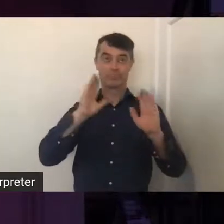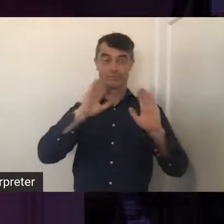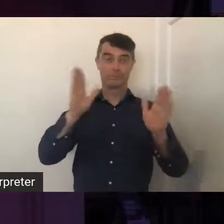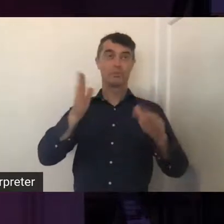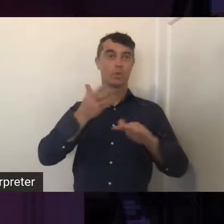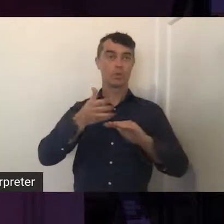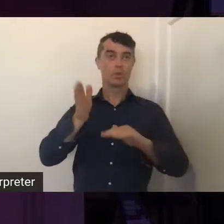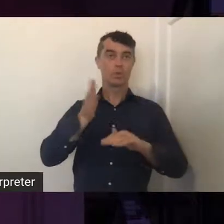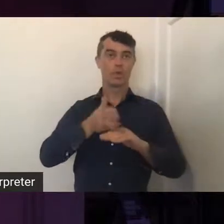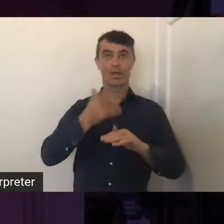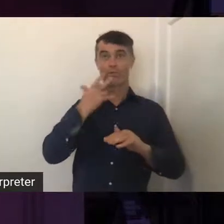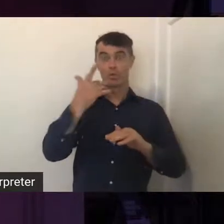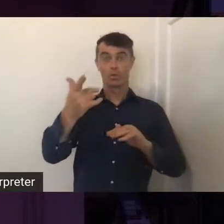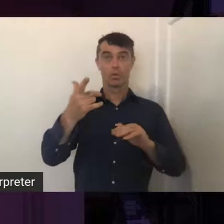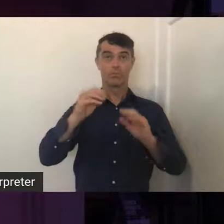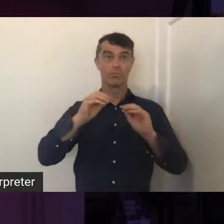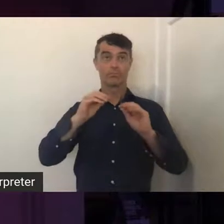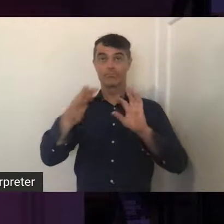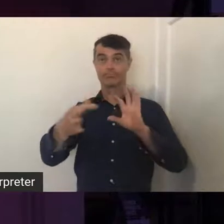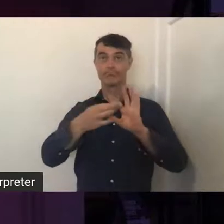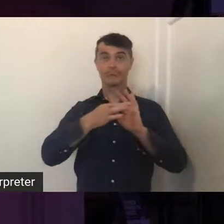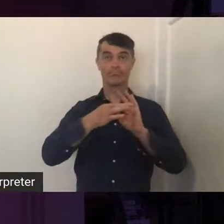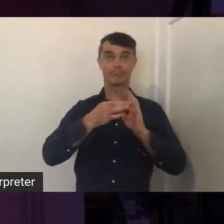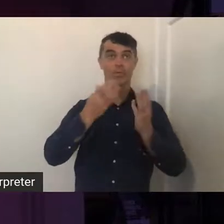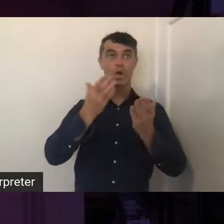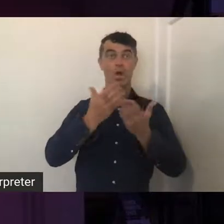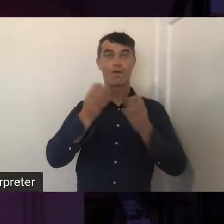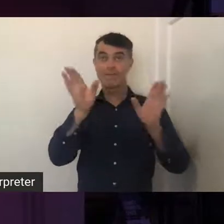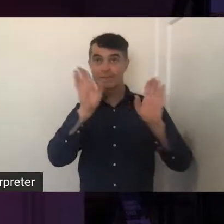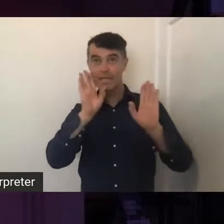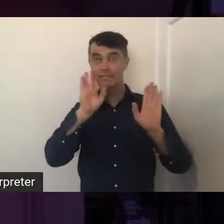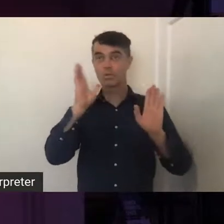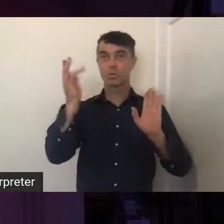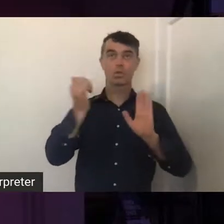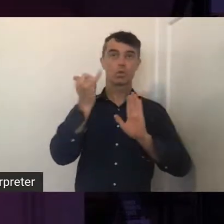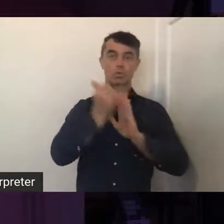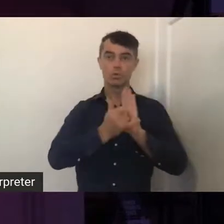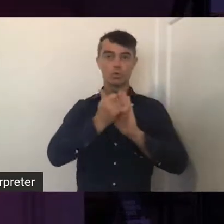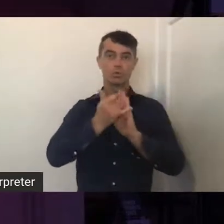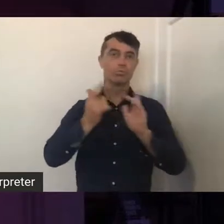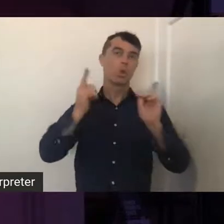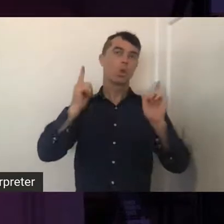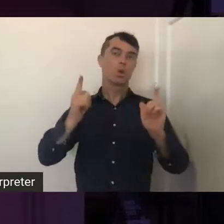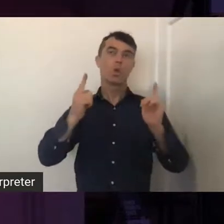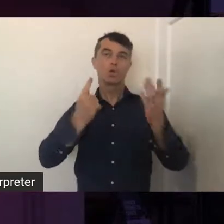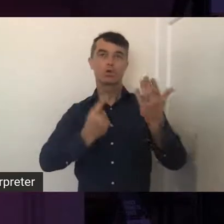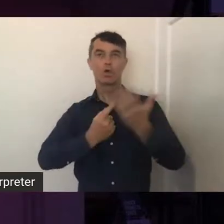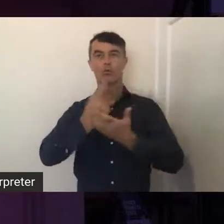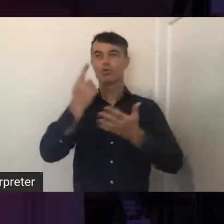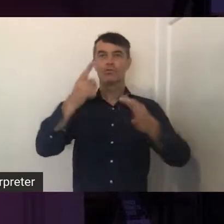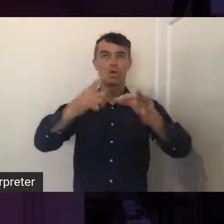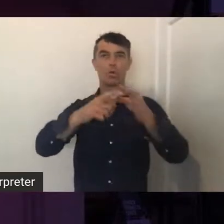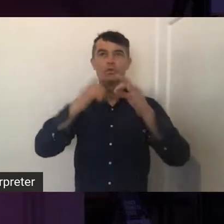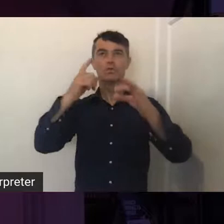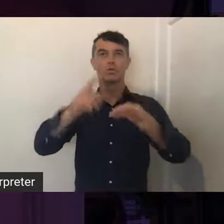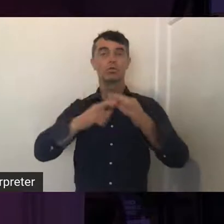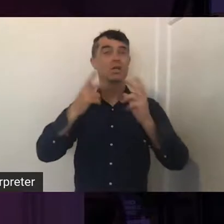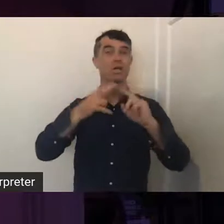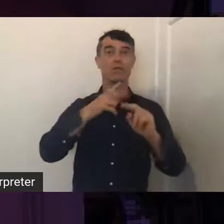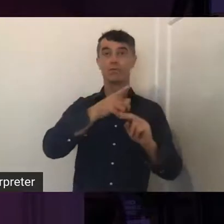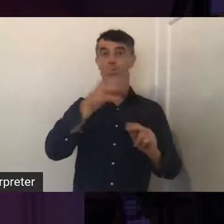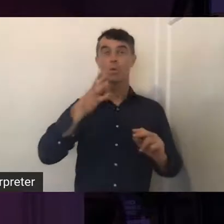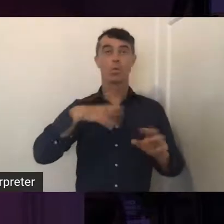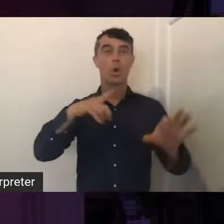live on Facebook and YouTube, there are lots of opportunities to ask questions. So if you'd like to ask a question